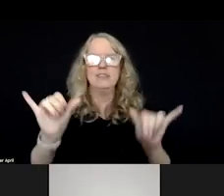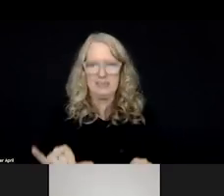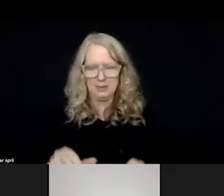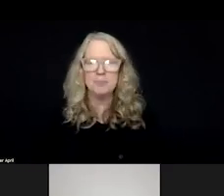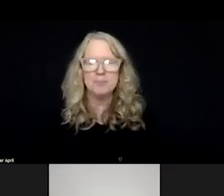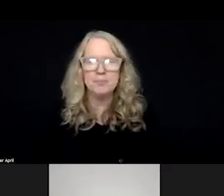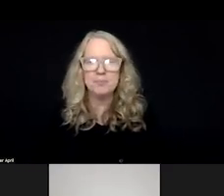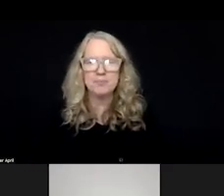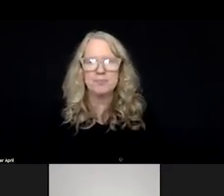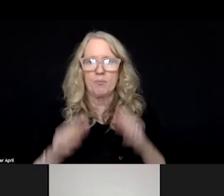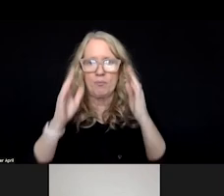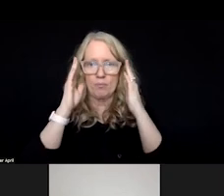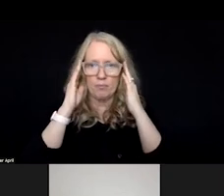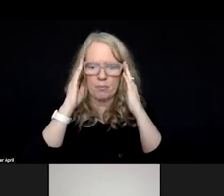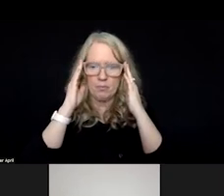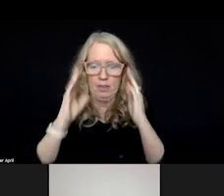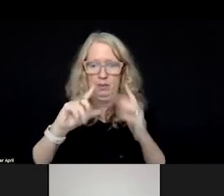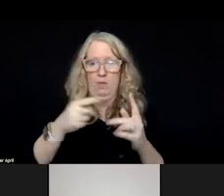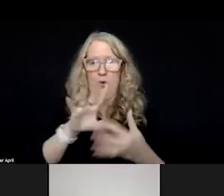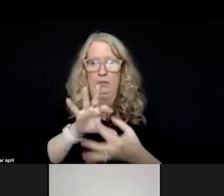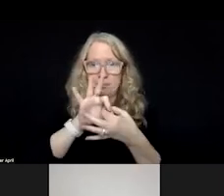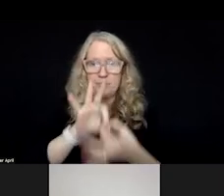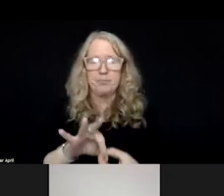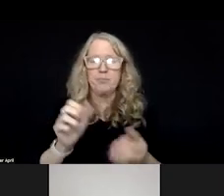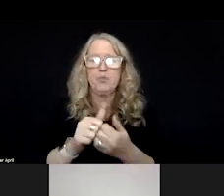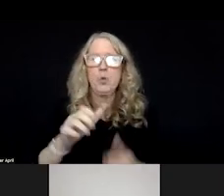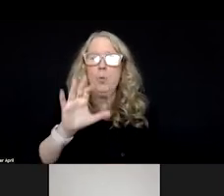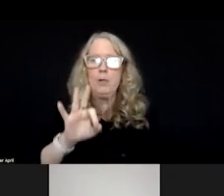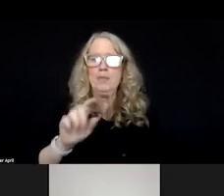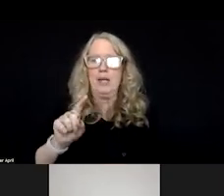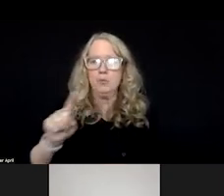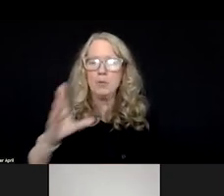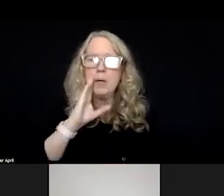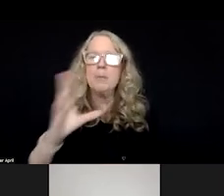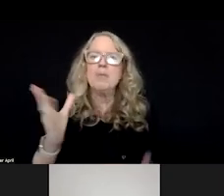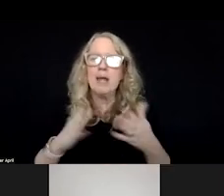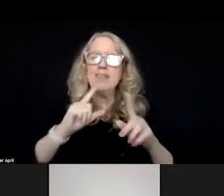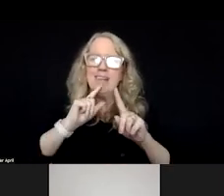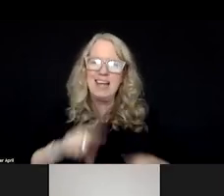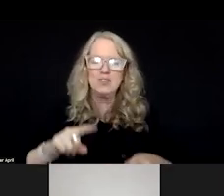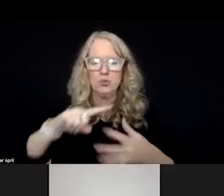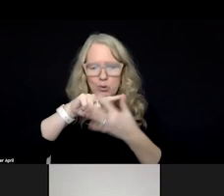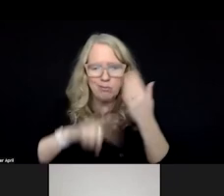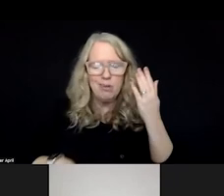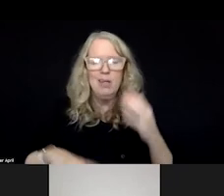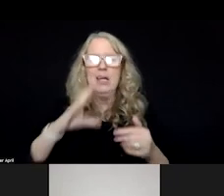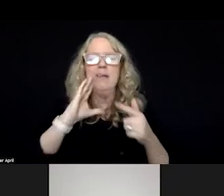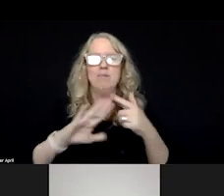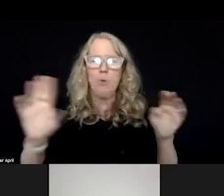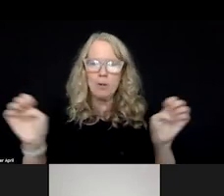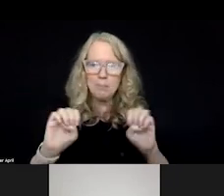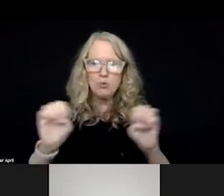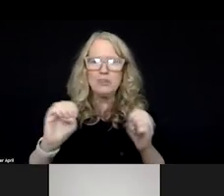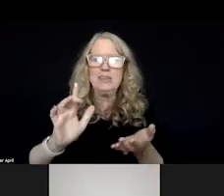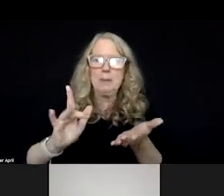related to this area of coordination with 9-1-1 public safety answering points and emergency medical